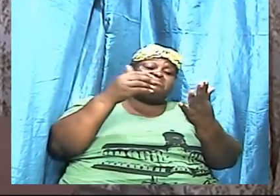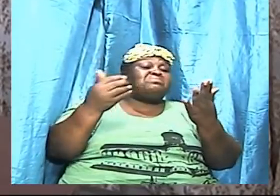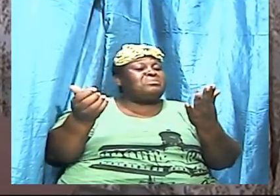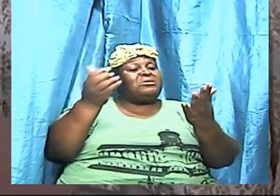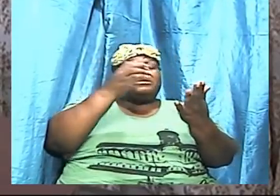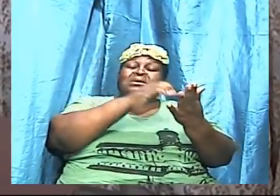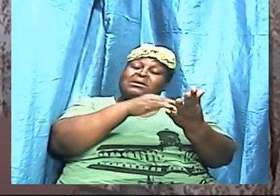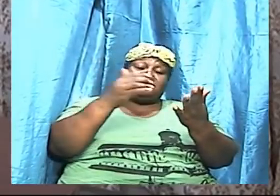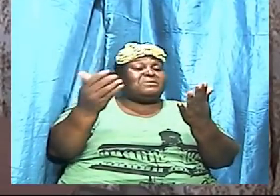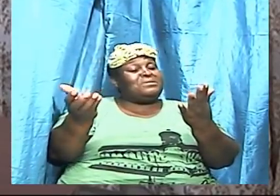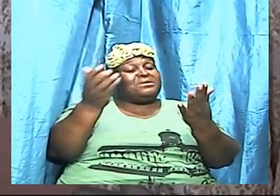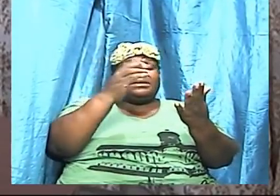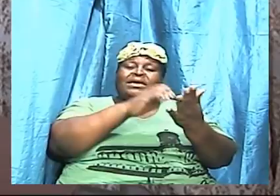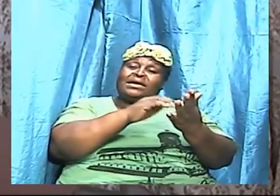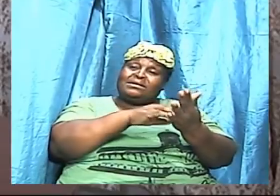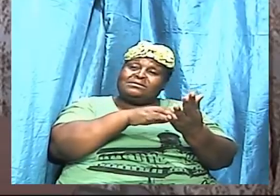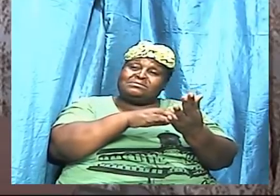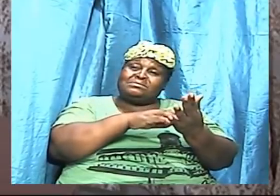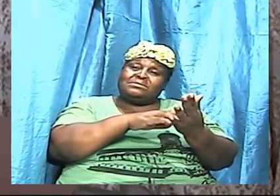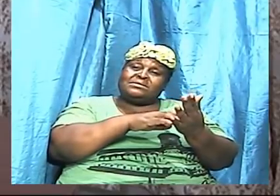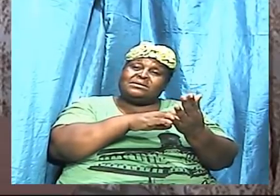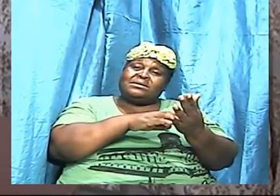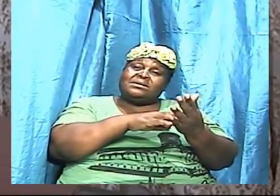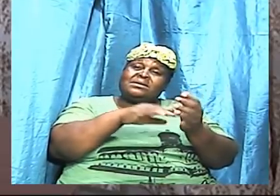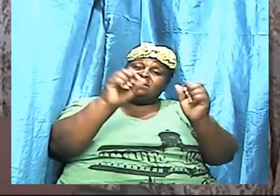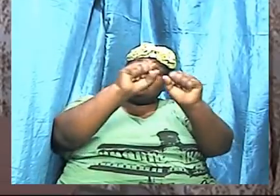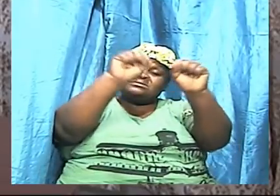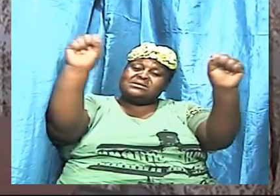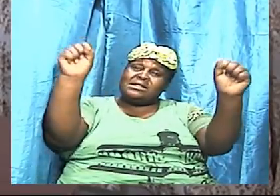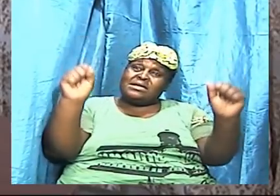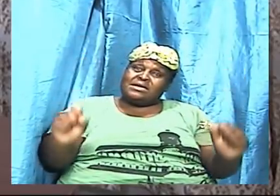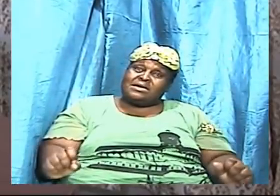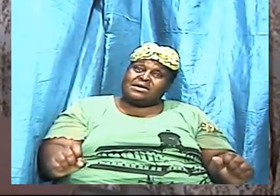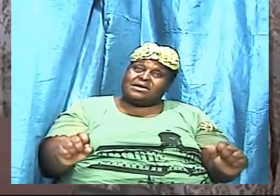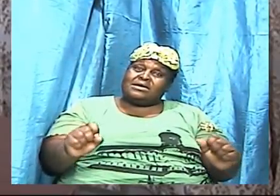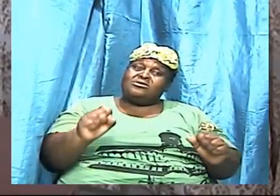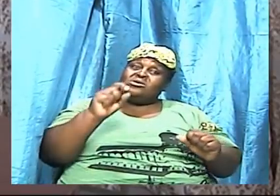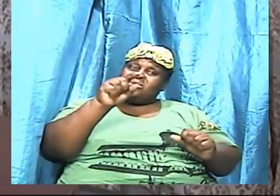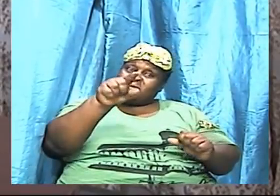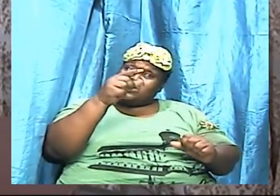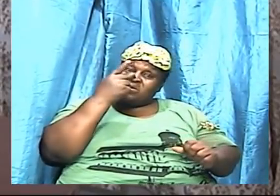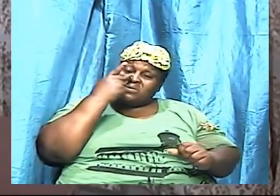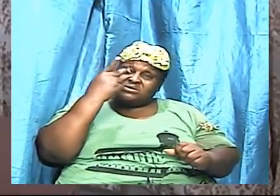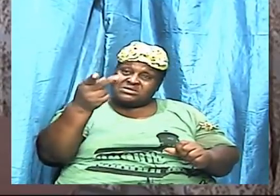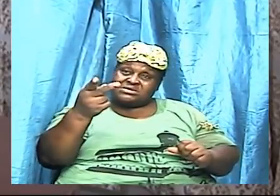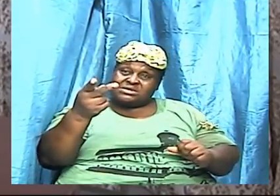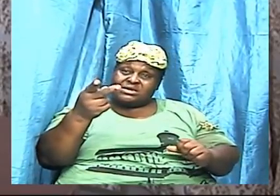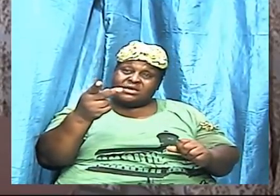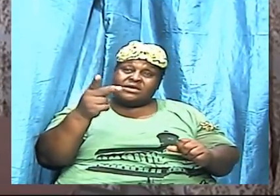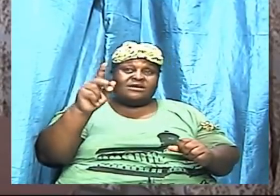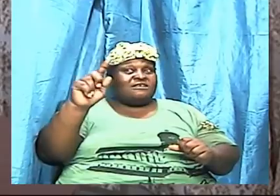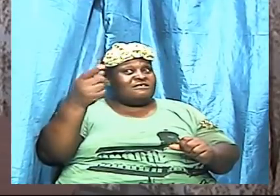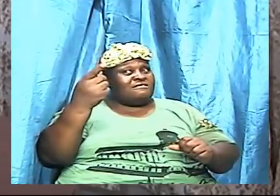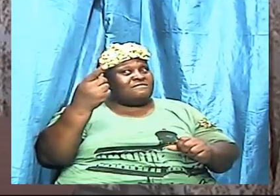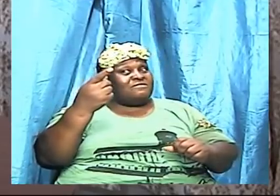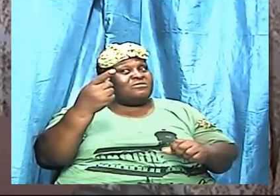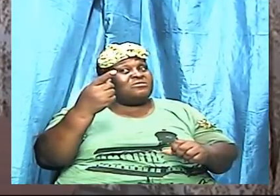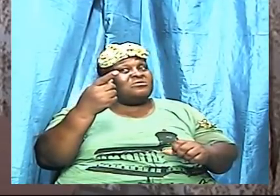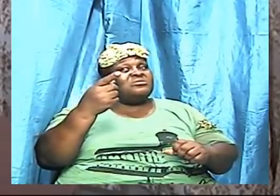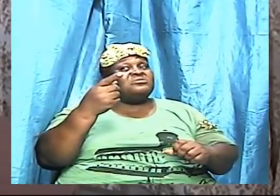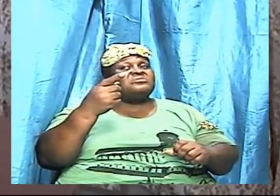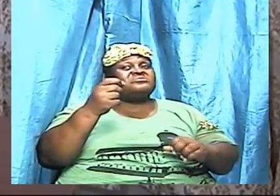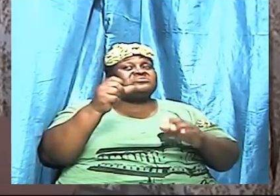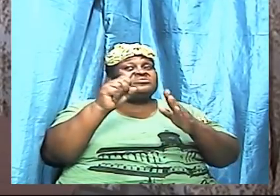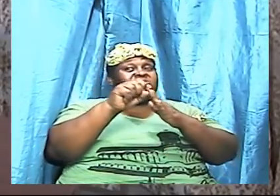seeing, you know, we are going to compile them and so the first one in the series that we did before is